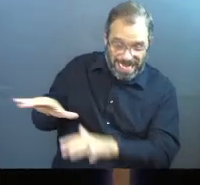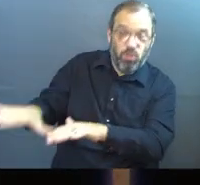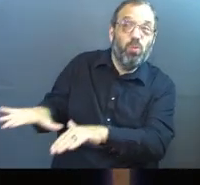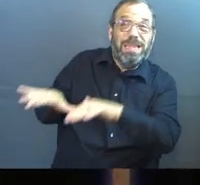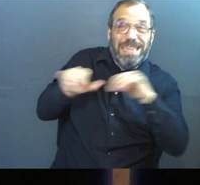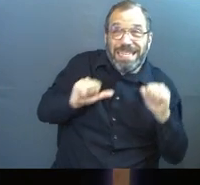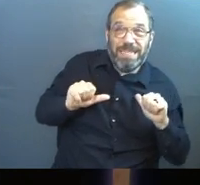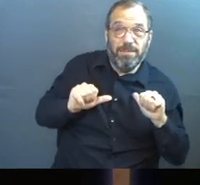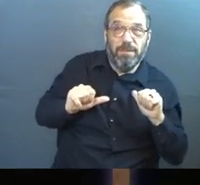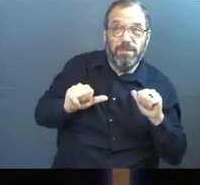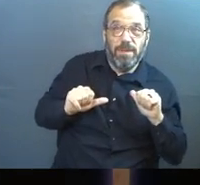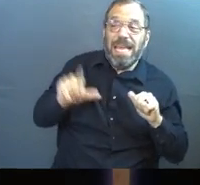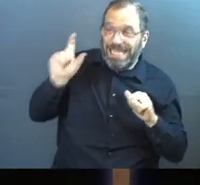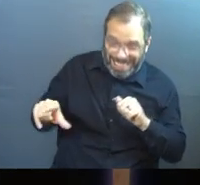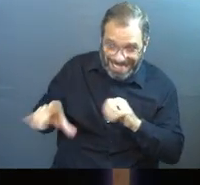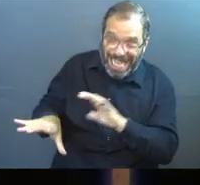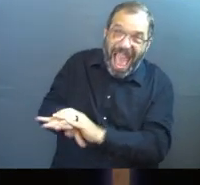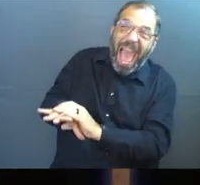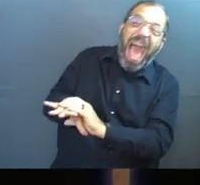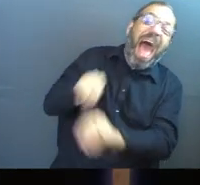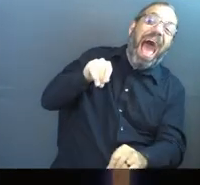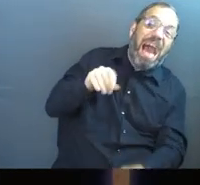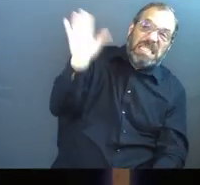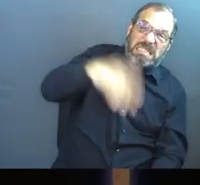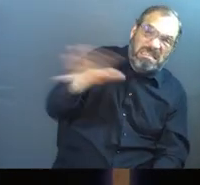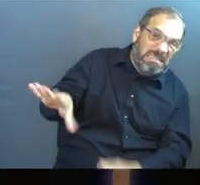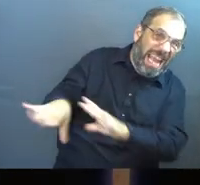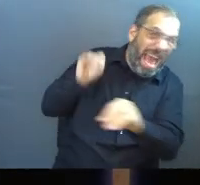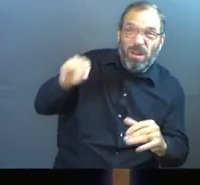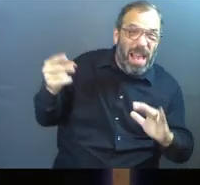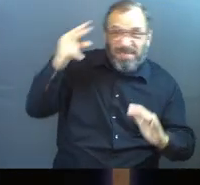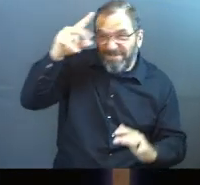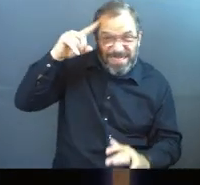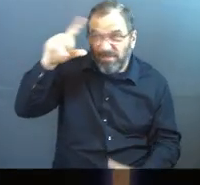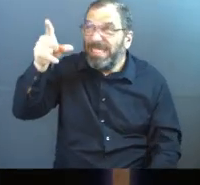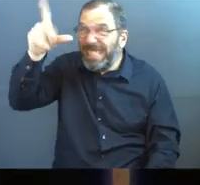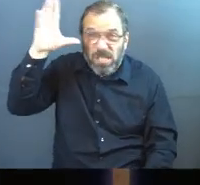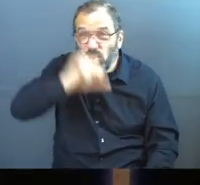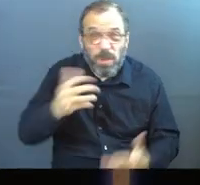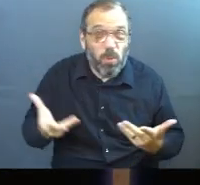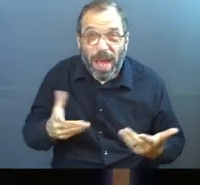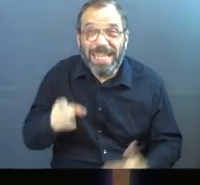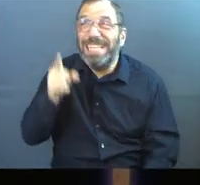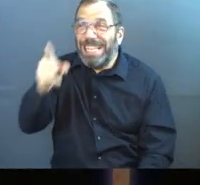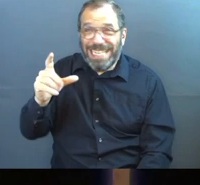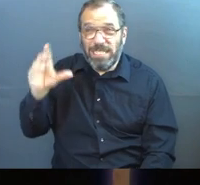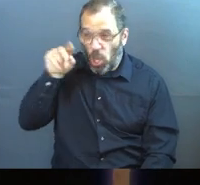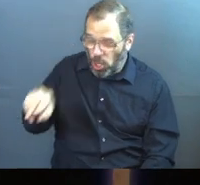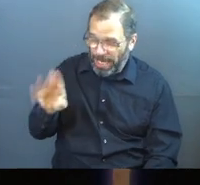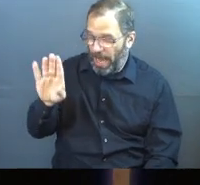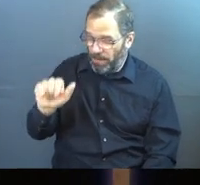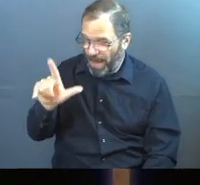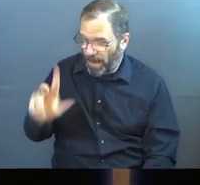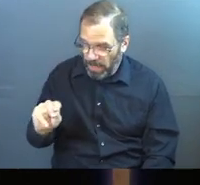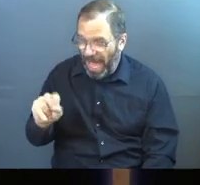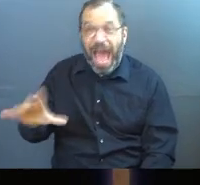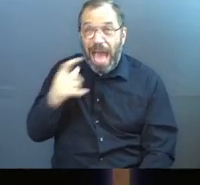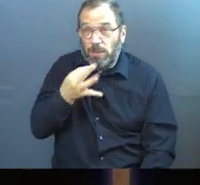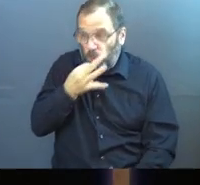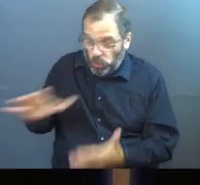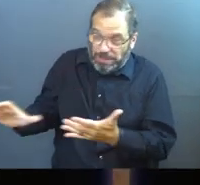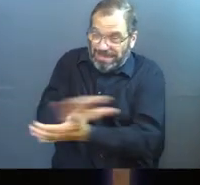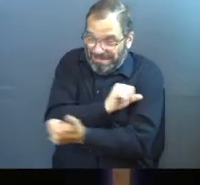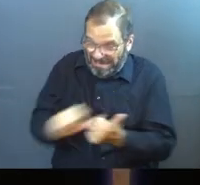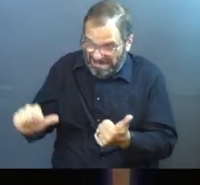leave. You need to get out. You're, you're in there. Do you see what God's assuming? He's looking at Babylon. He's like, I'm about